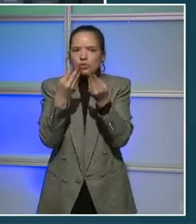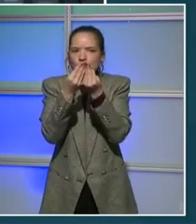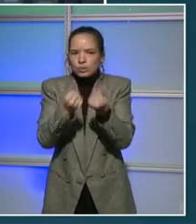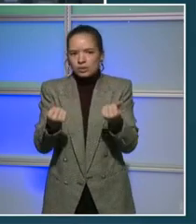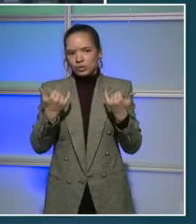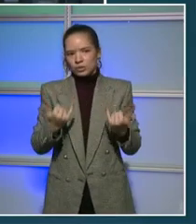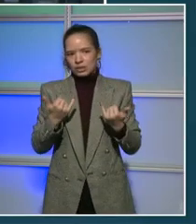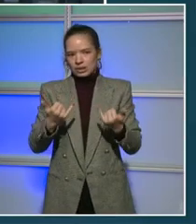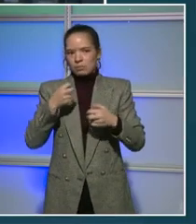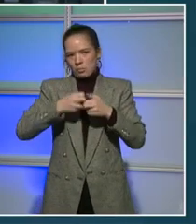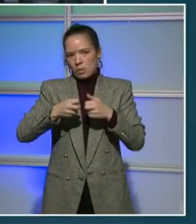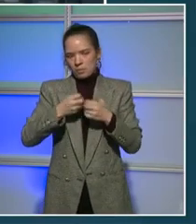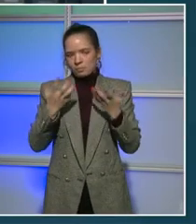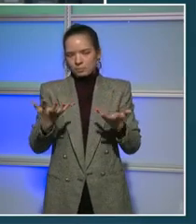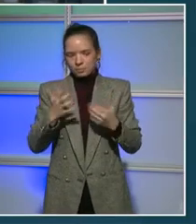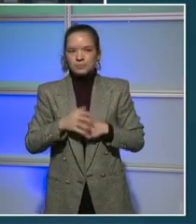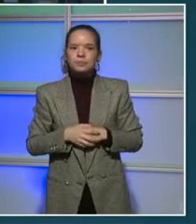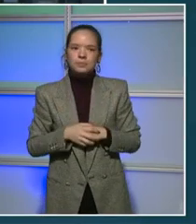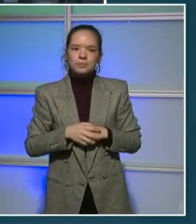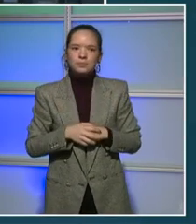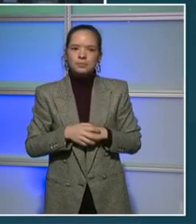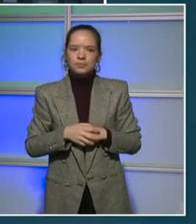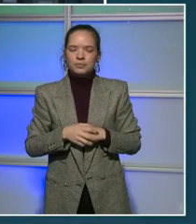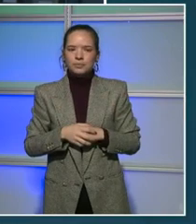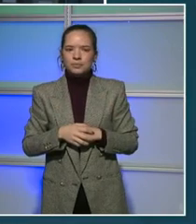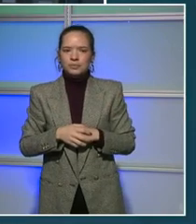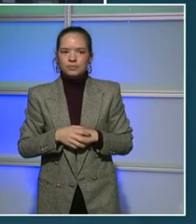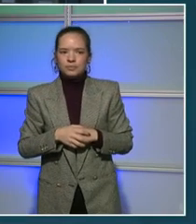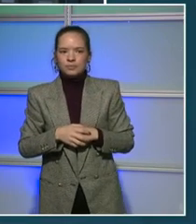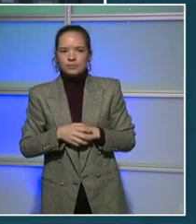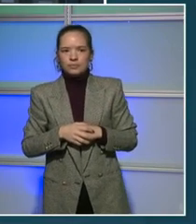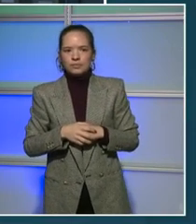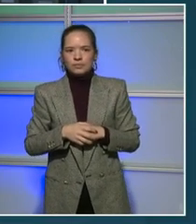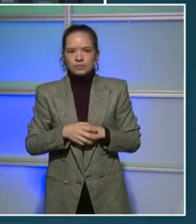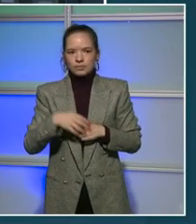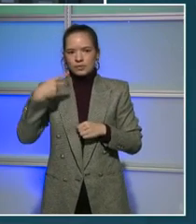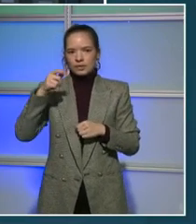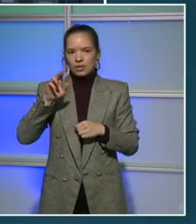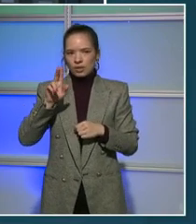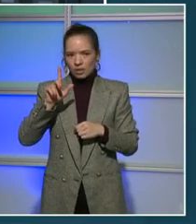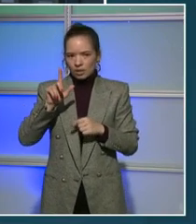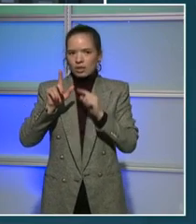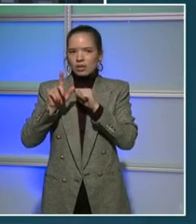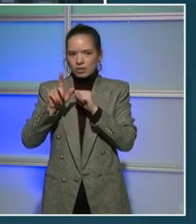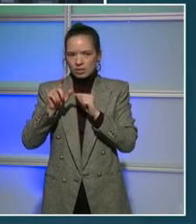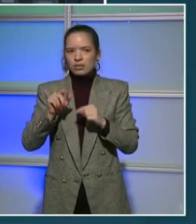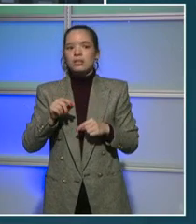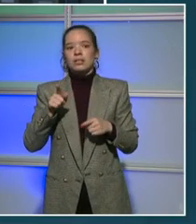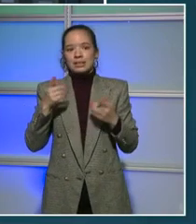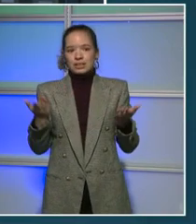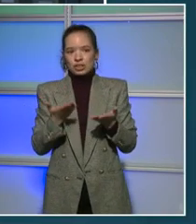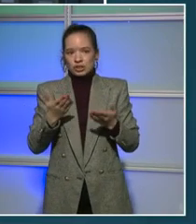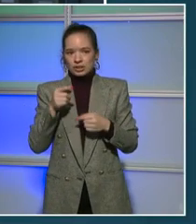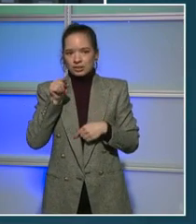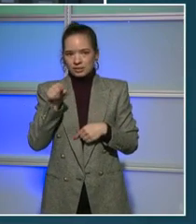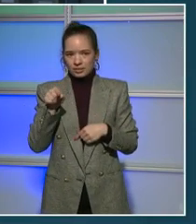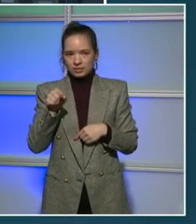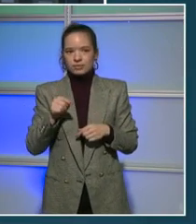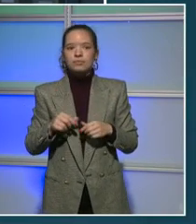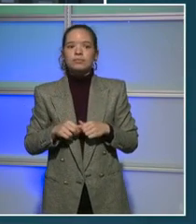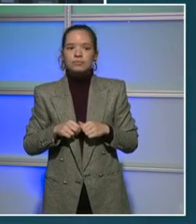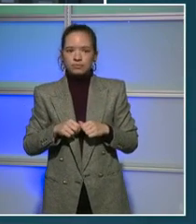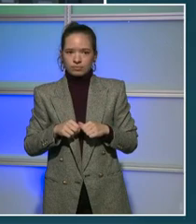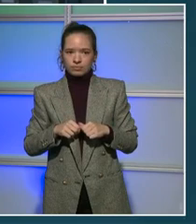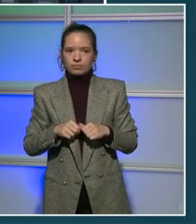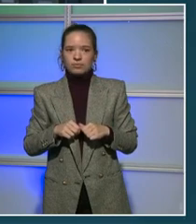Good evening, everyone. I'm Paul Kind, the district's deputy mayor for education here at Ballou High School. I am incredibly proud to lead the